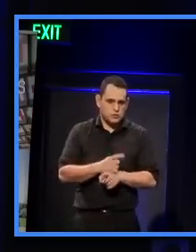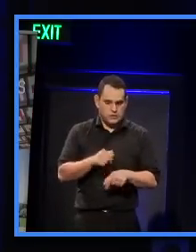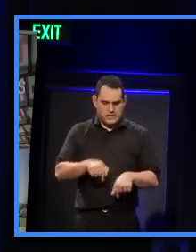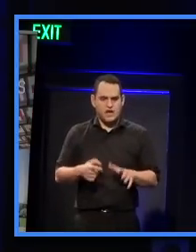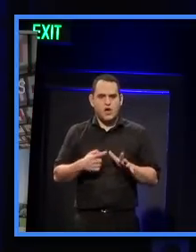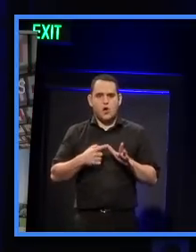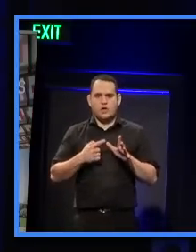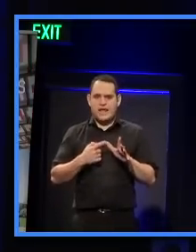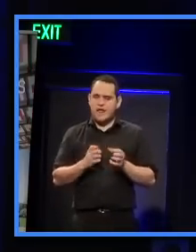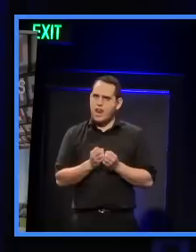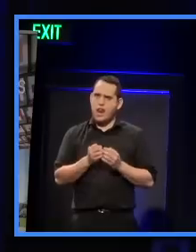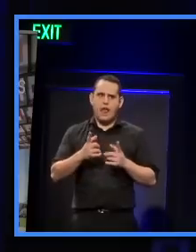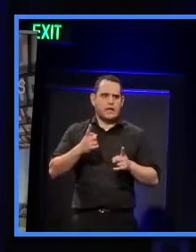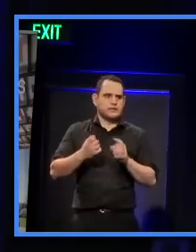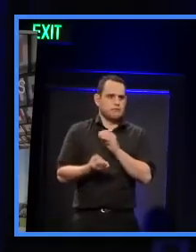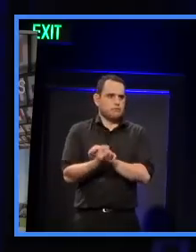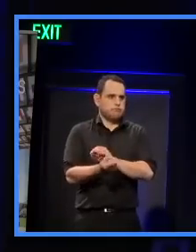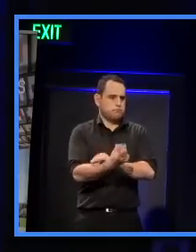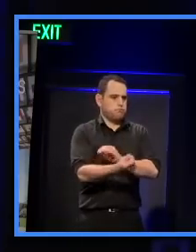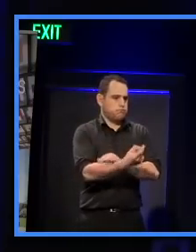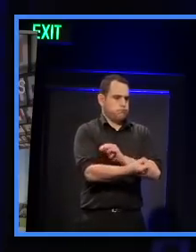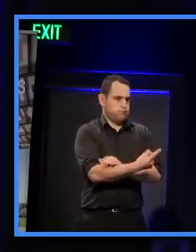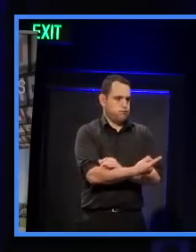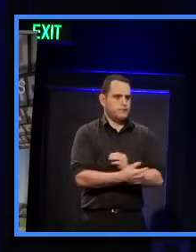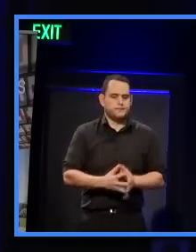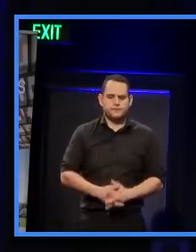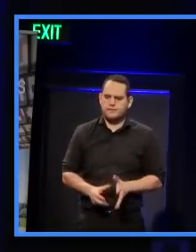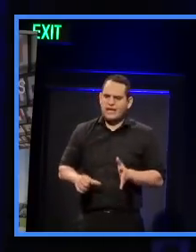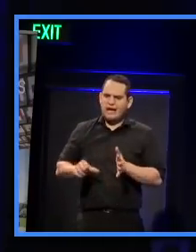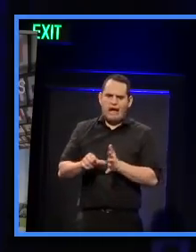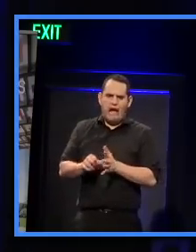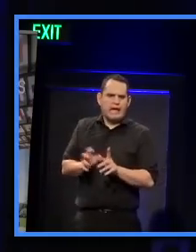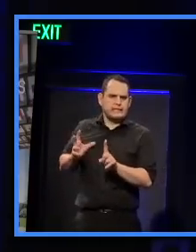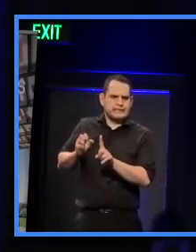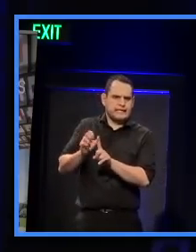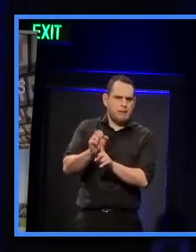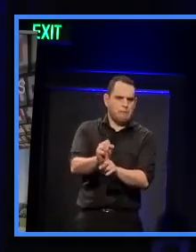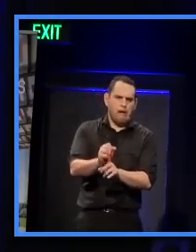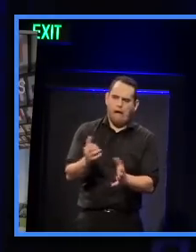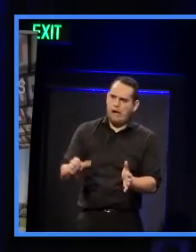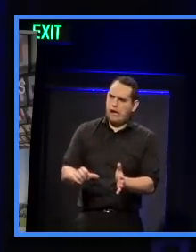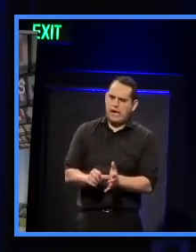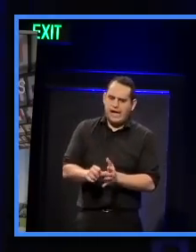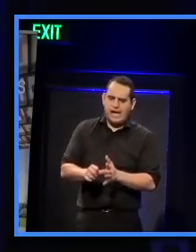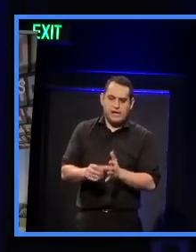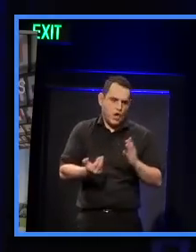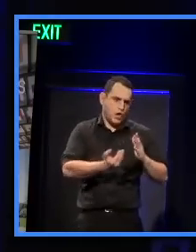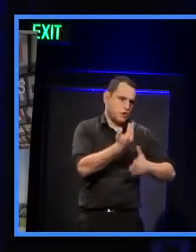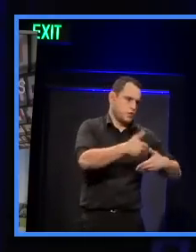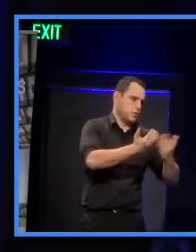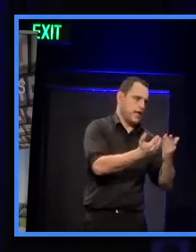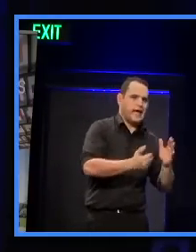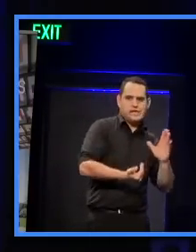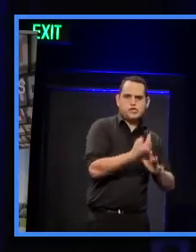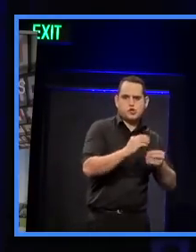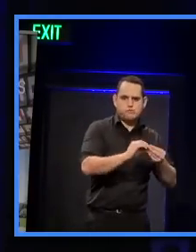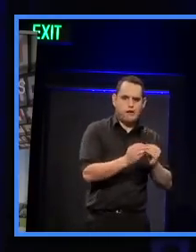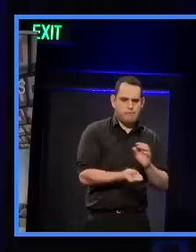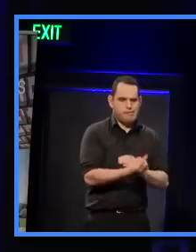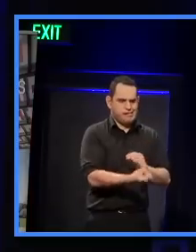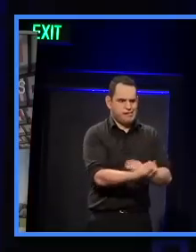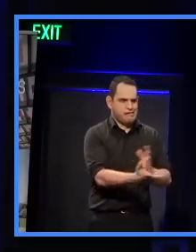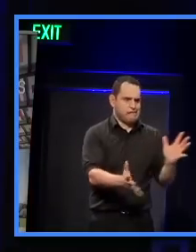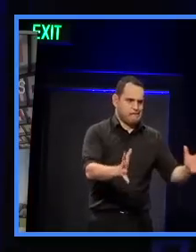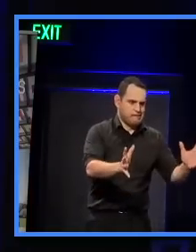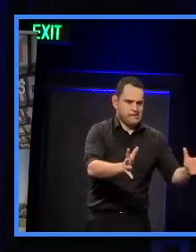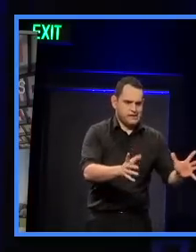on. It's quite extraordinary and hard to keep up sometimes. Every day there's something different and, you it's just a real